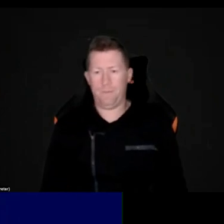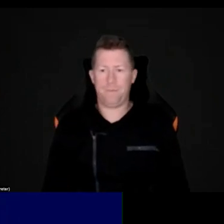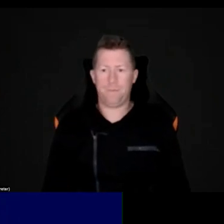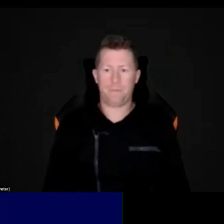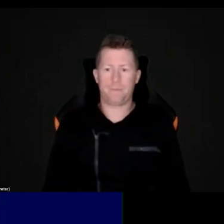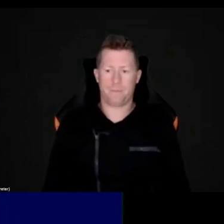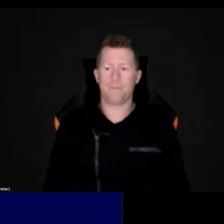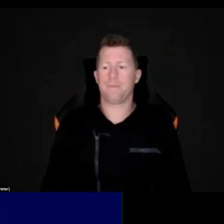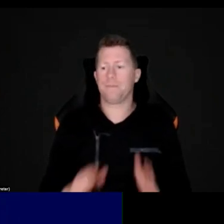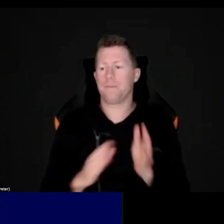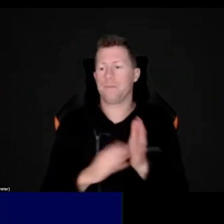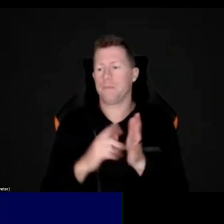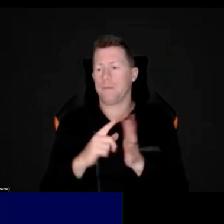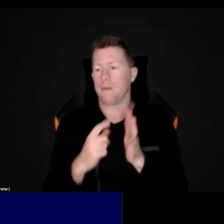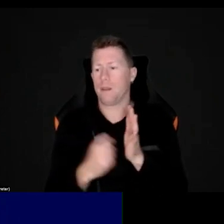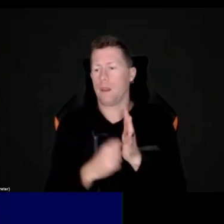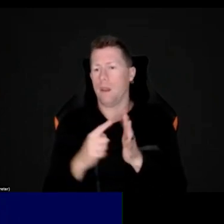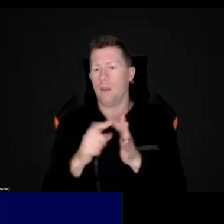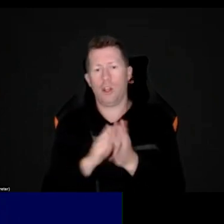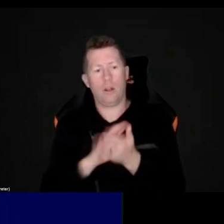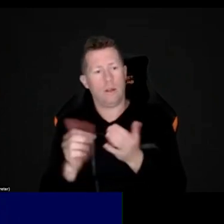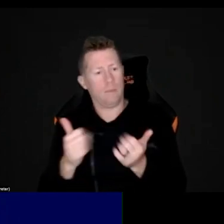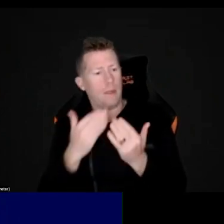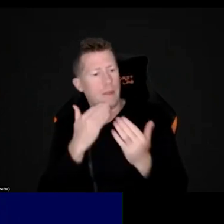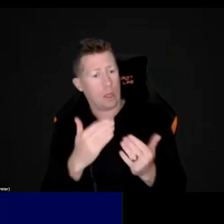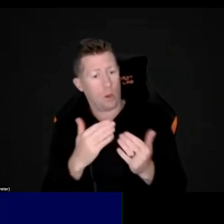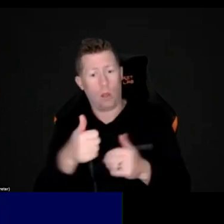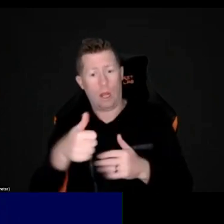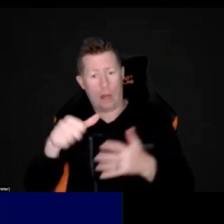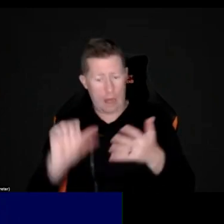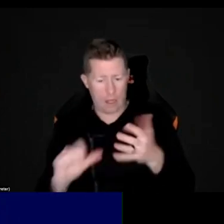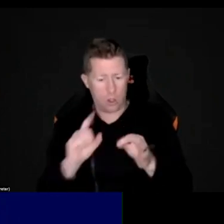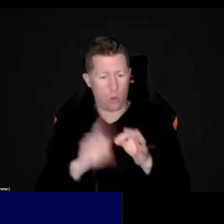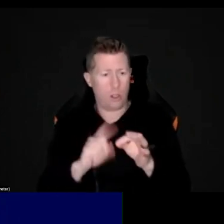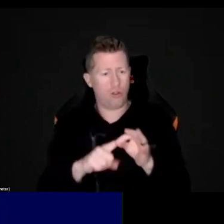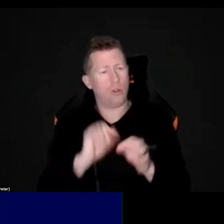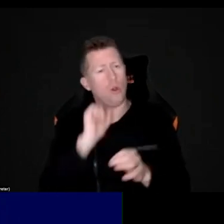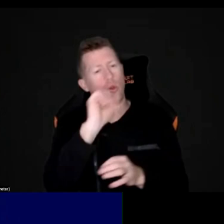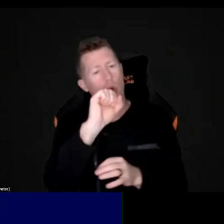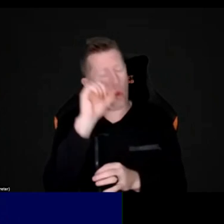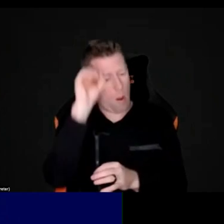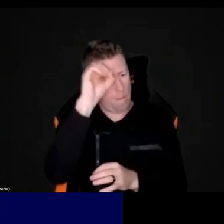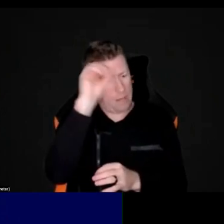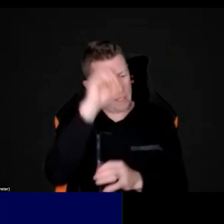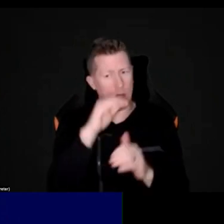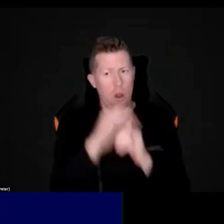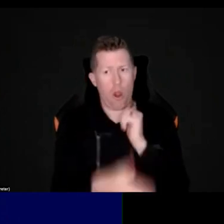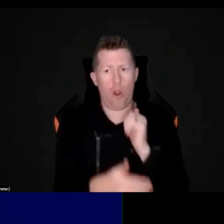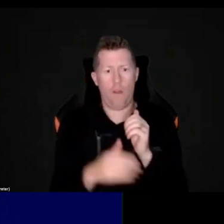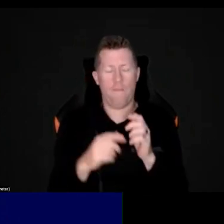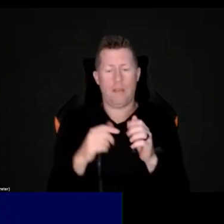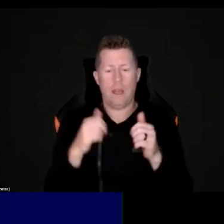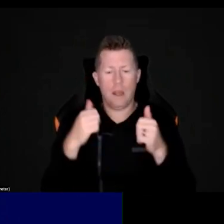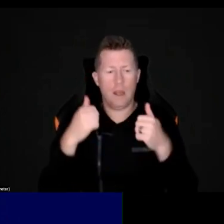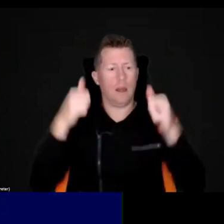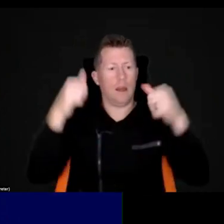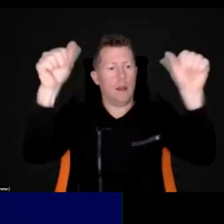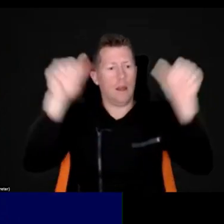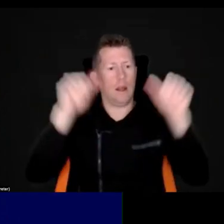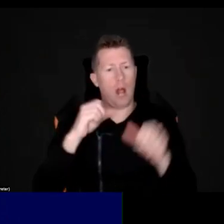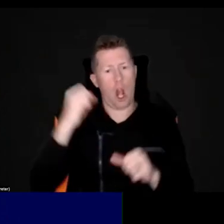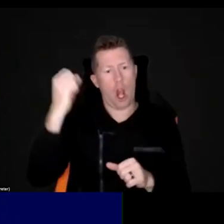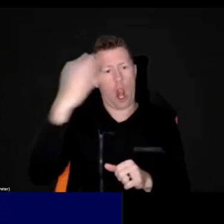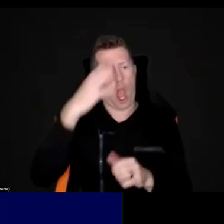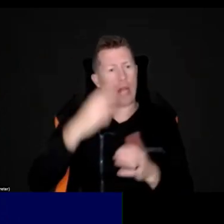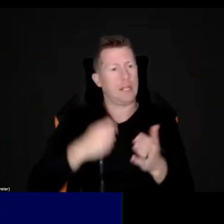Thanks, Natalia. Another question here is, what are your thoughts on the efficacy of light therapy